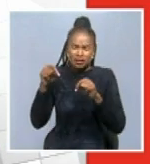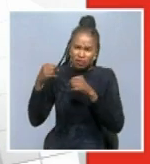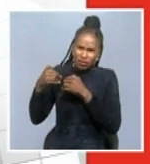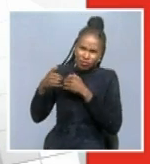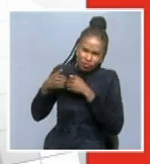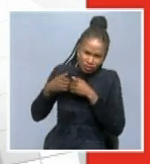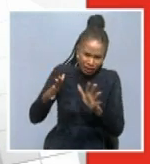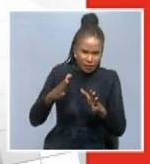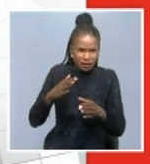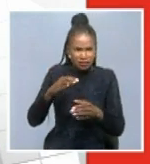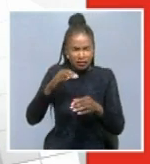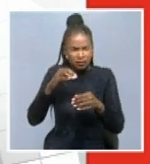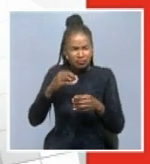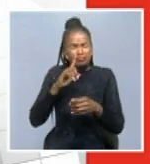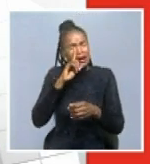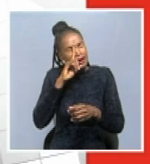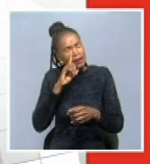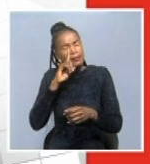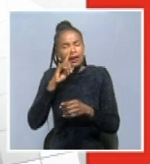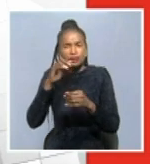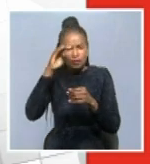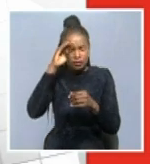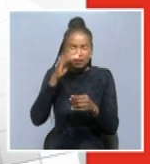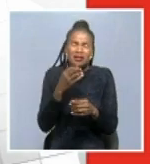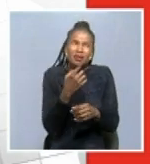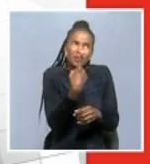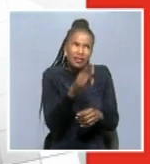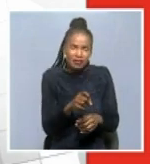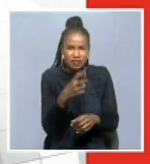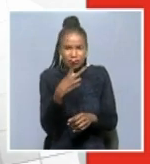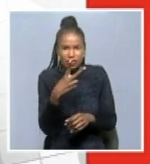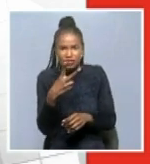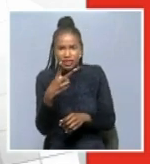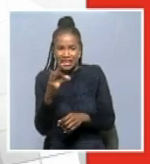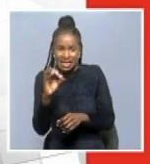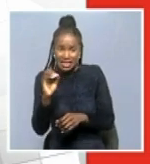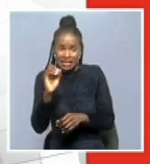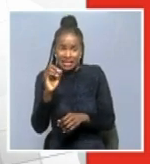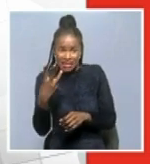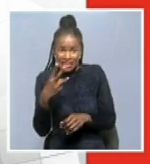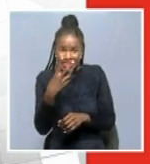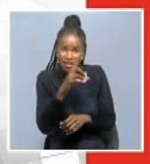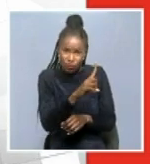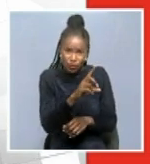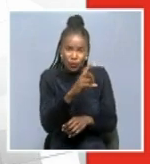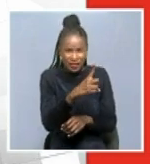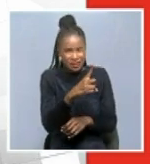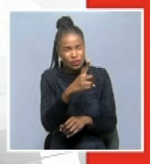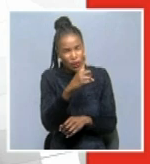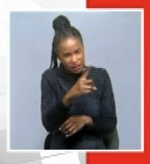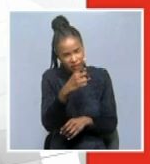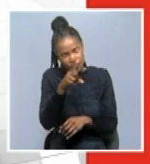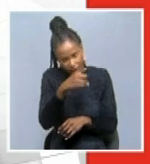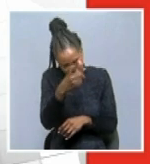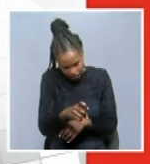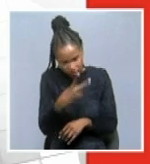beginning of the exercise, we have tested 1,293 people. And then,